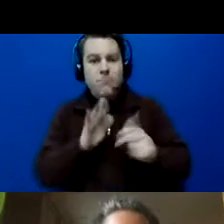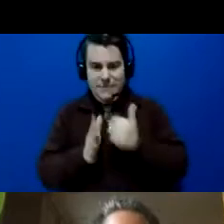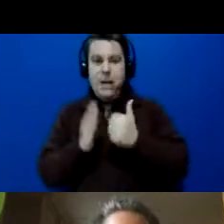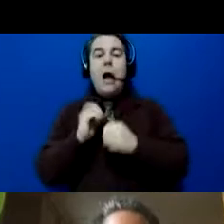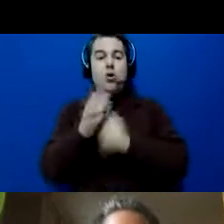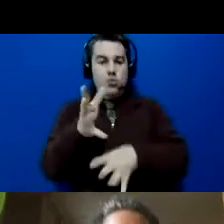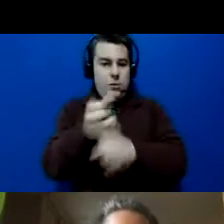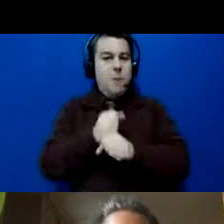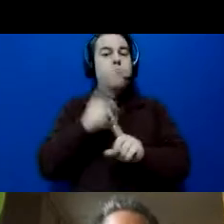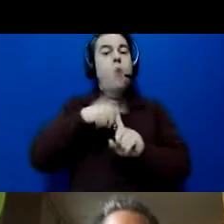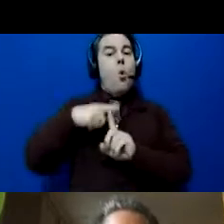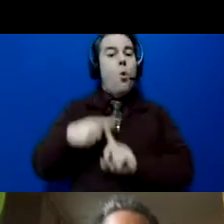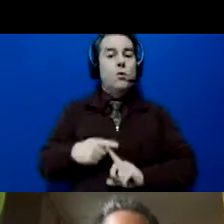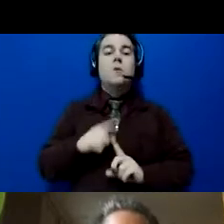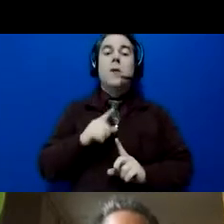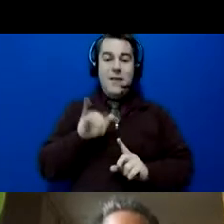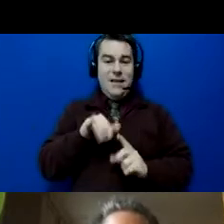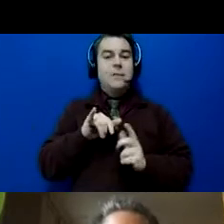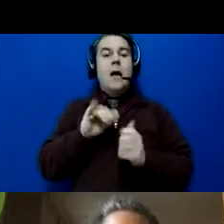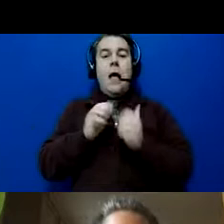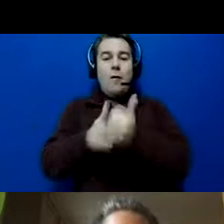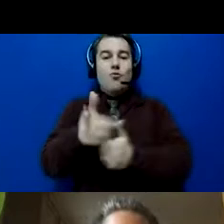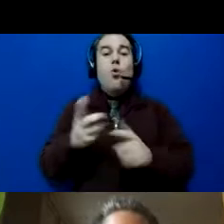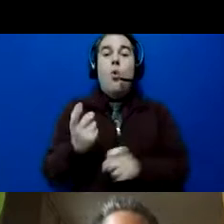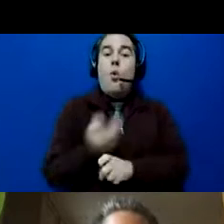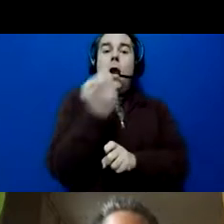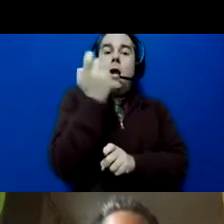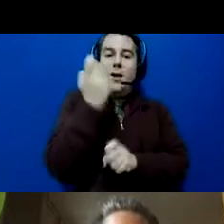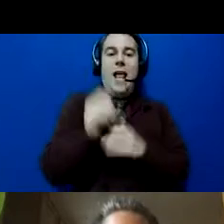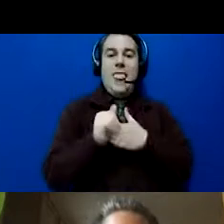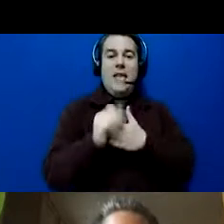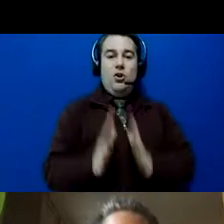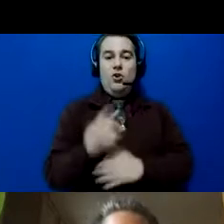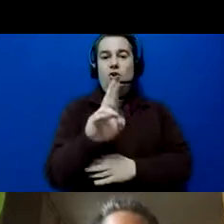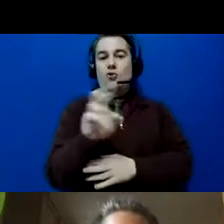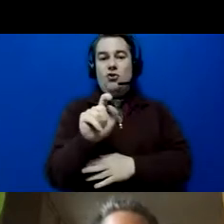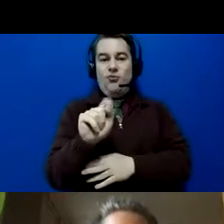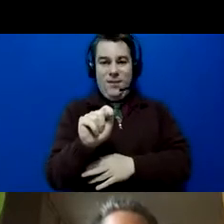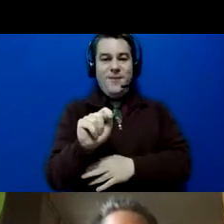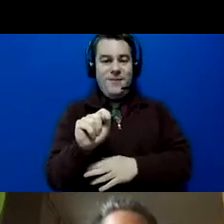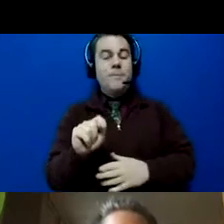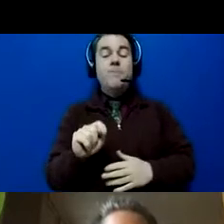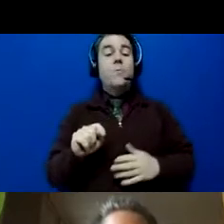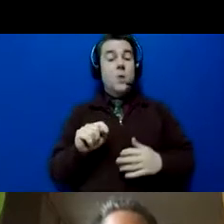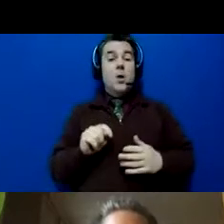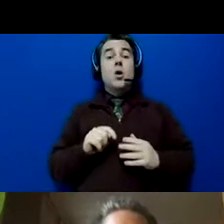points help you win leaders retreat. So you have to reach a certain amount of points.